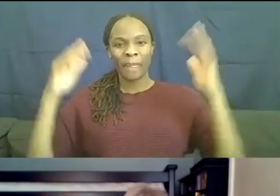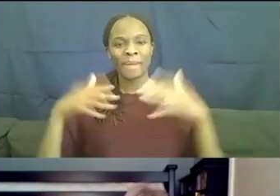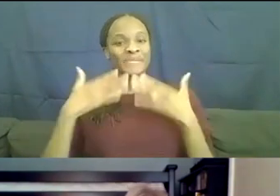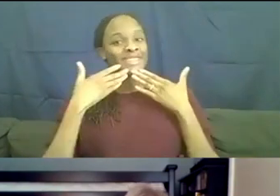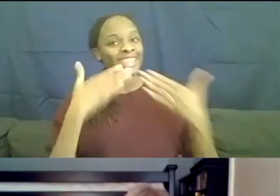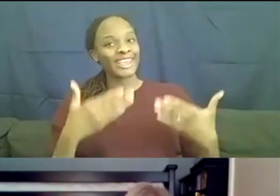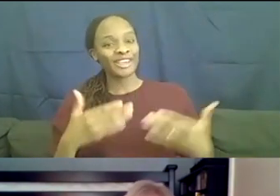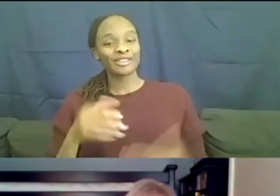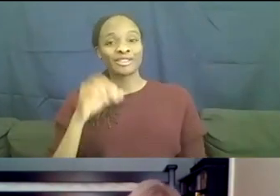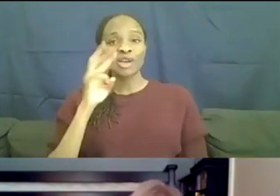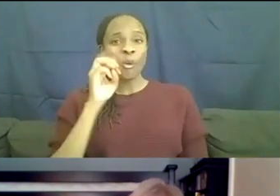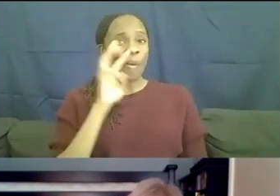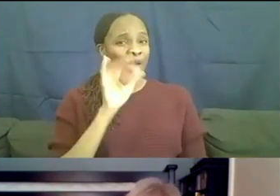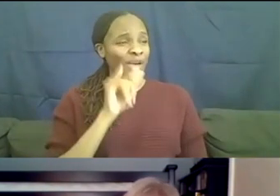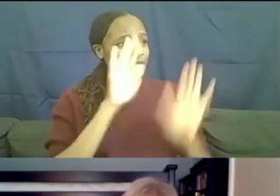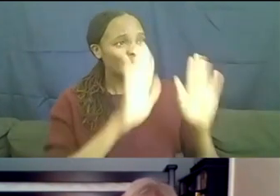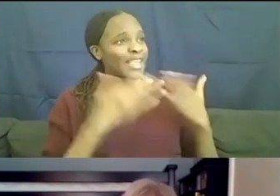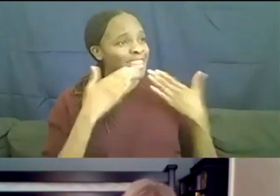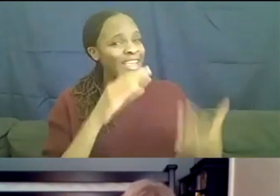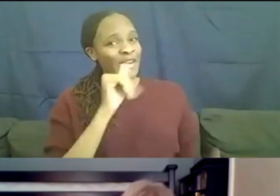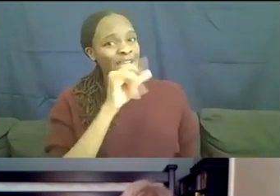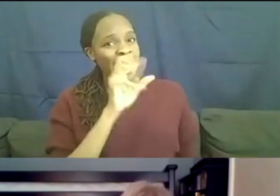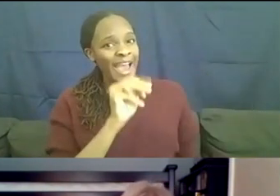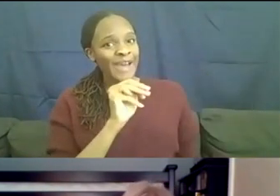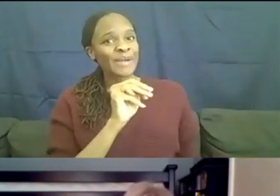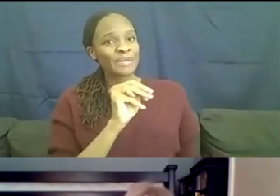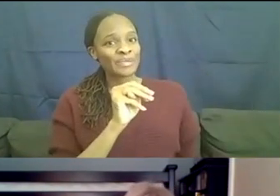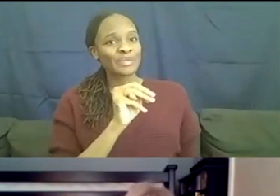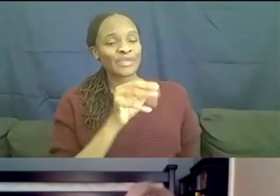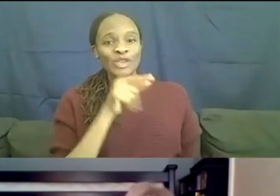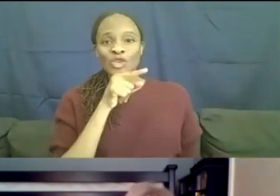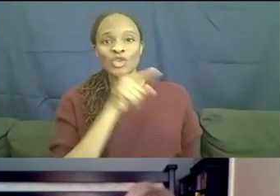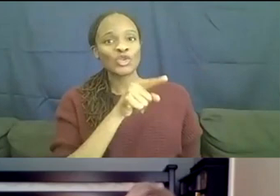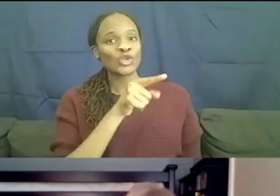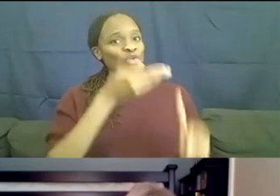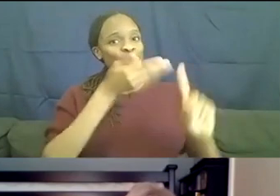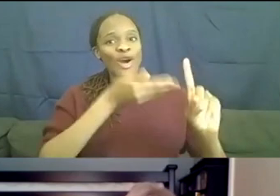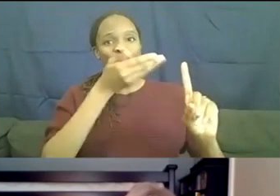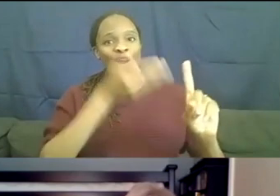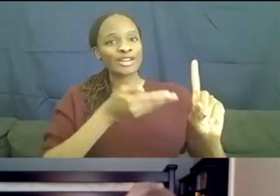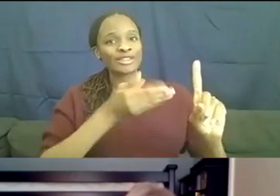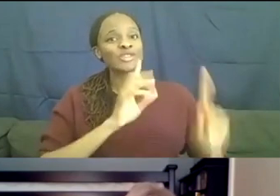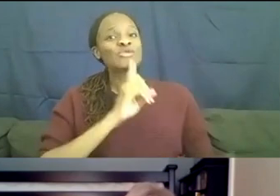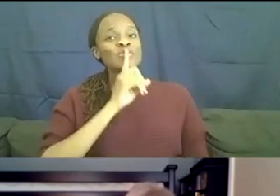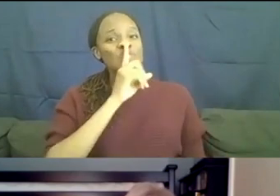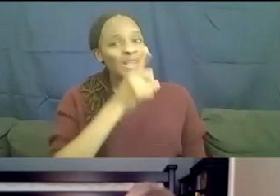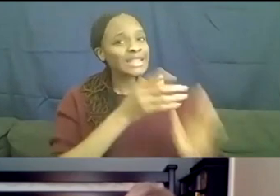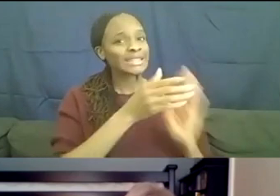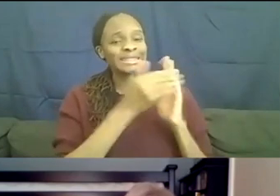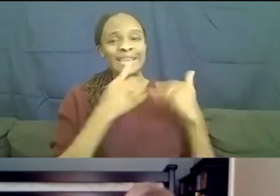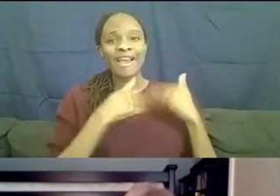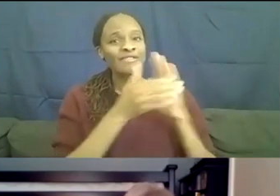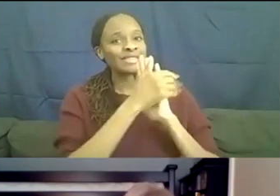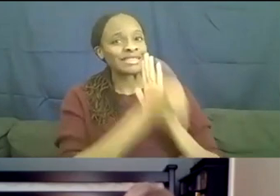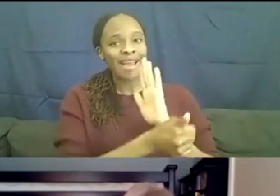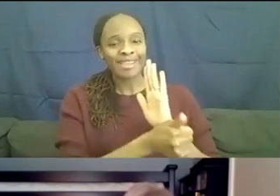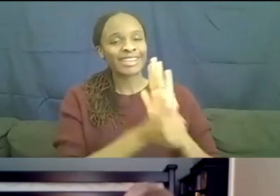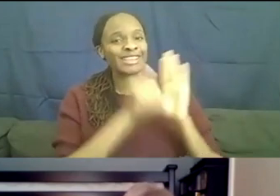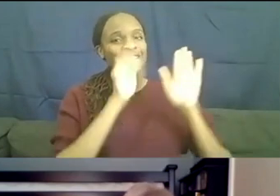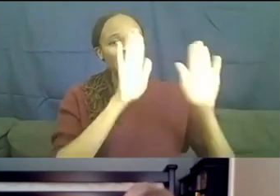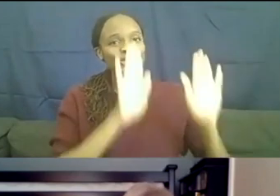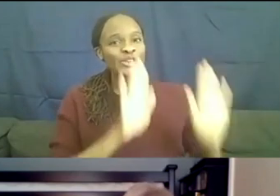Wow, that was great. Thank you, Adam. You are very talented, and it's great that